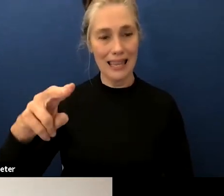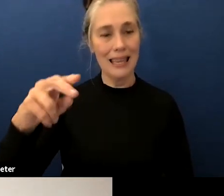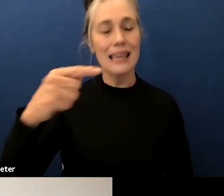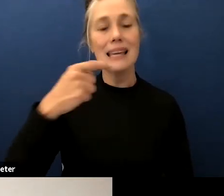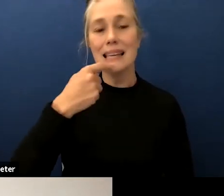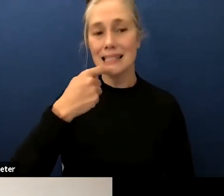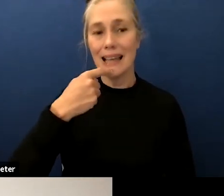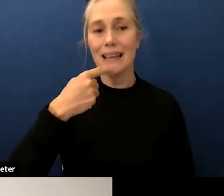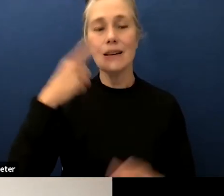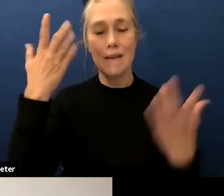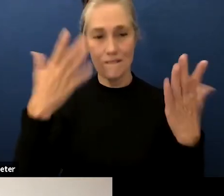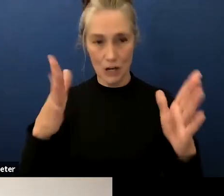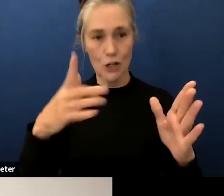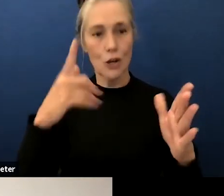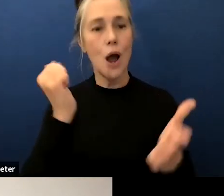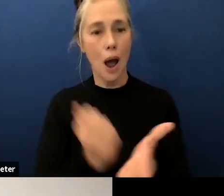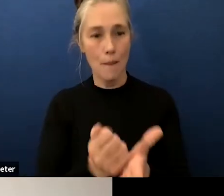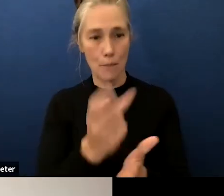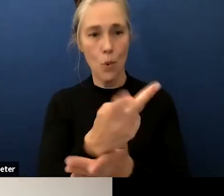approved